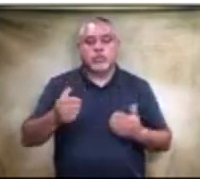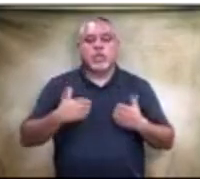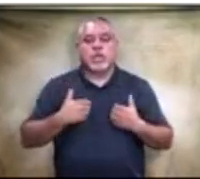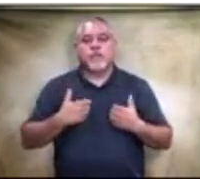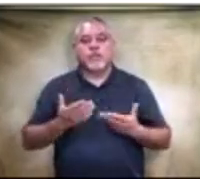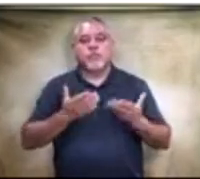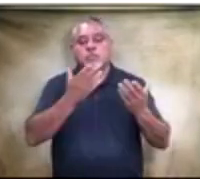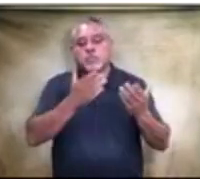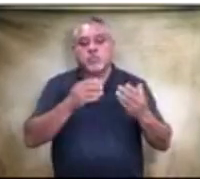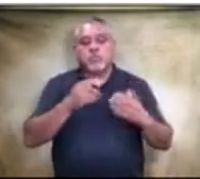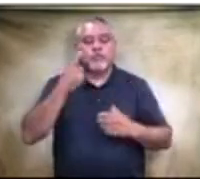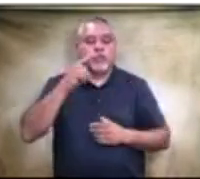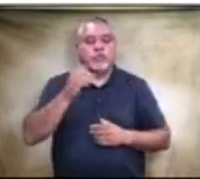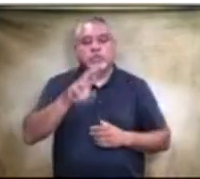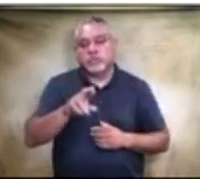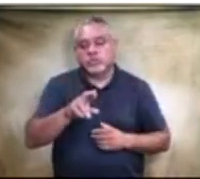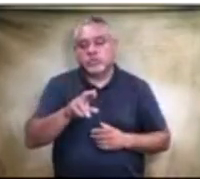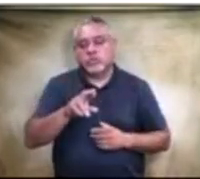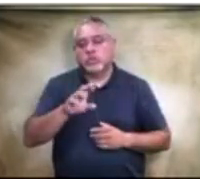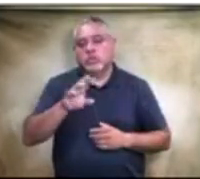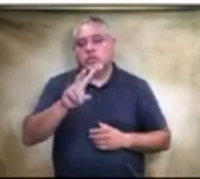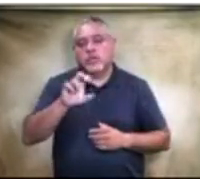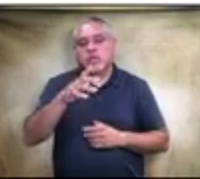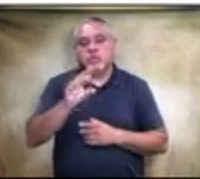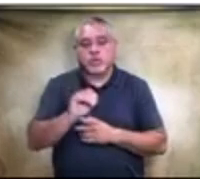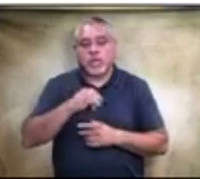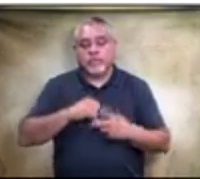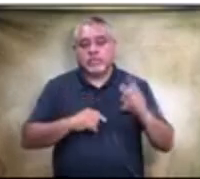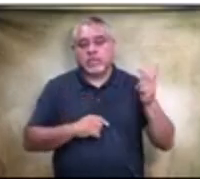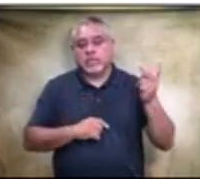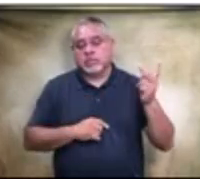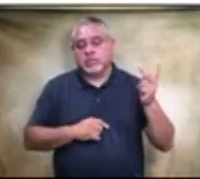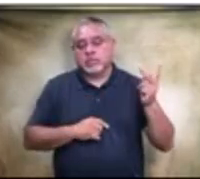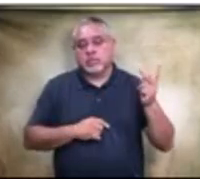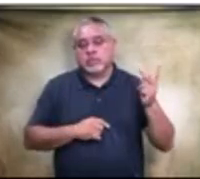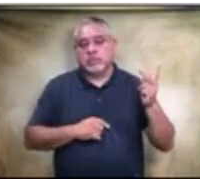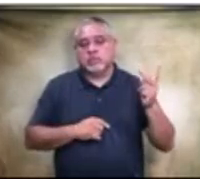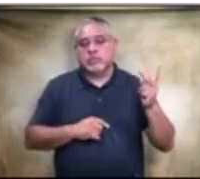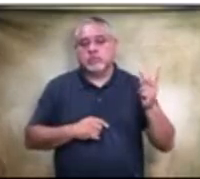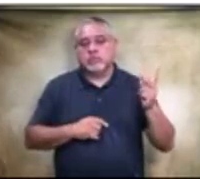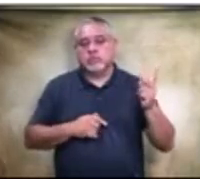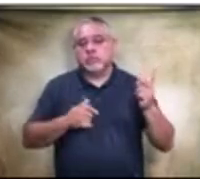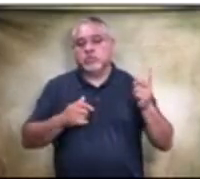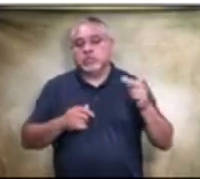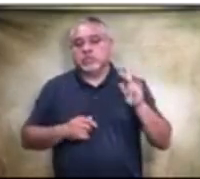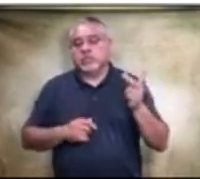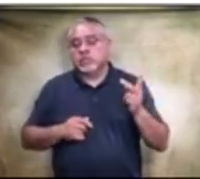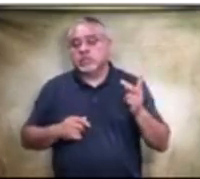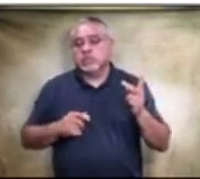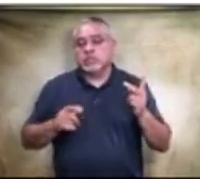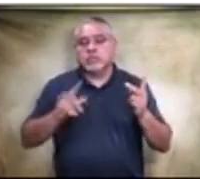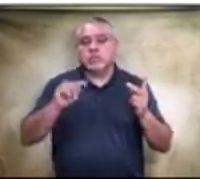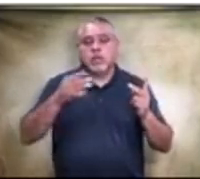Mr. Velasco. Do I have a second? I'll second. I have a second from Ms. Thomas.